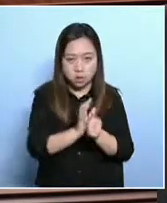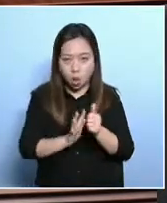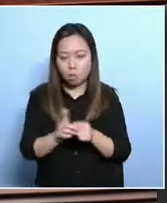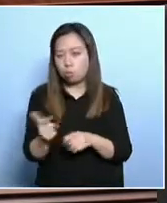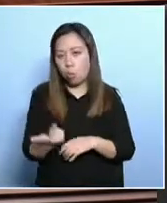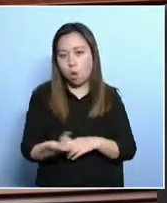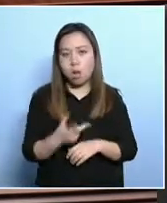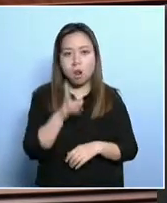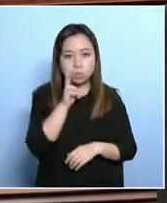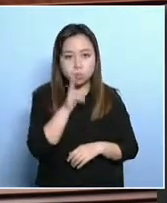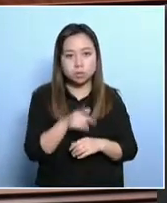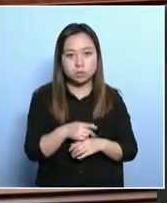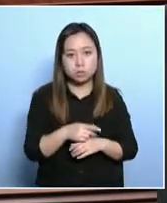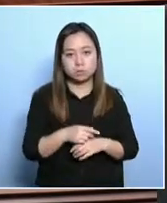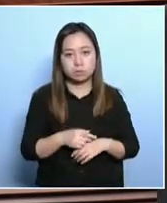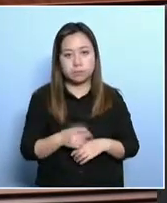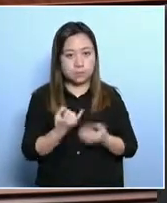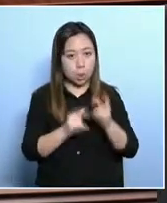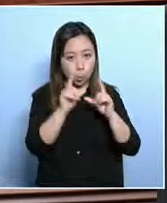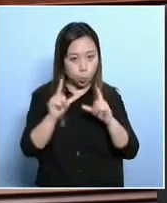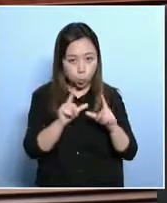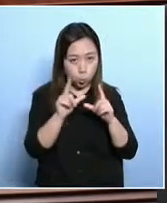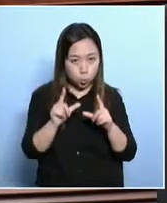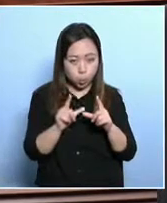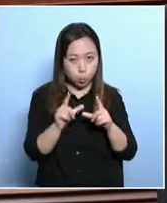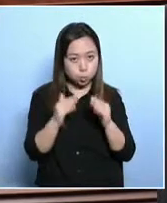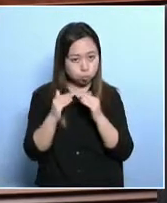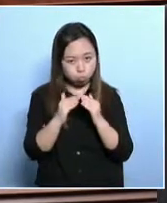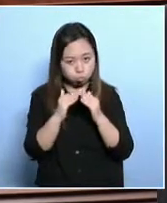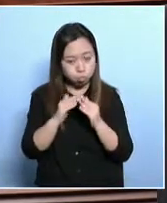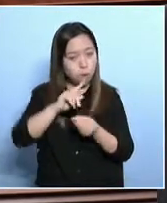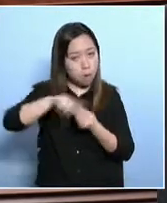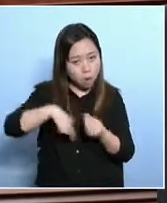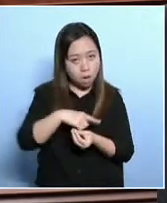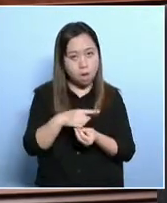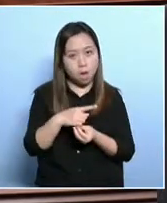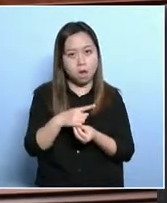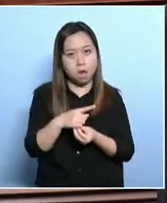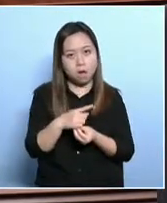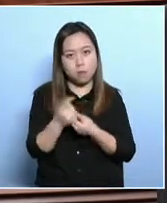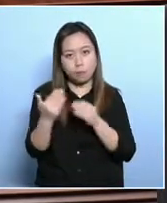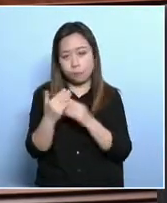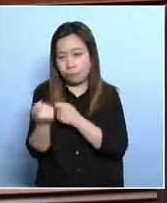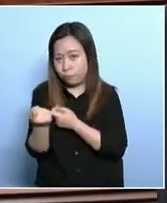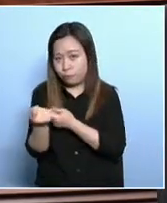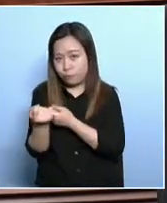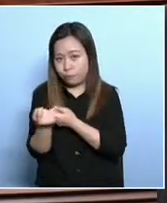income, especially by the living environment. For instance, the housing environment,